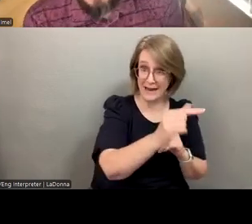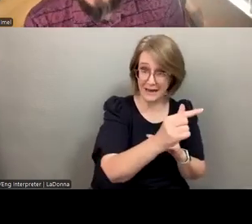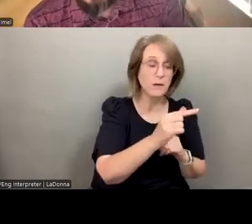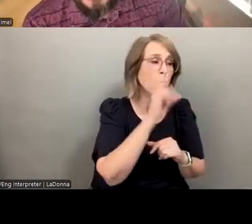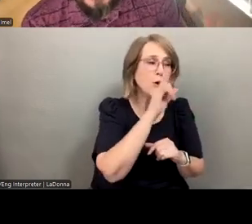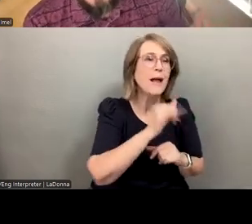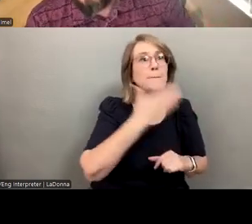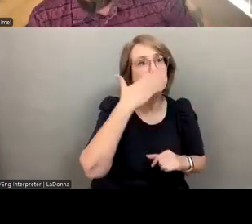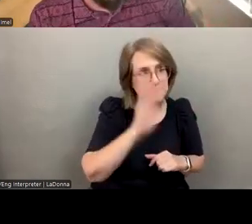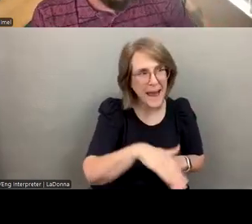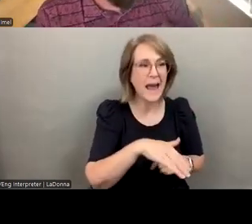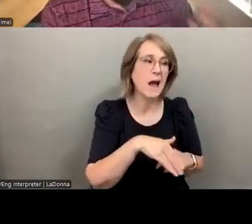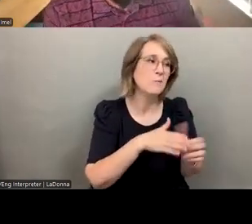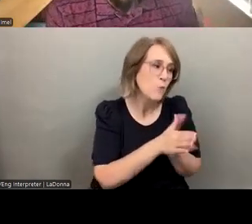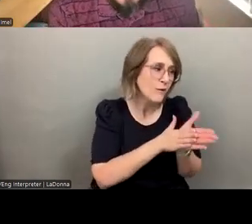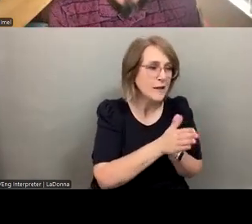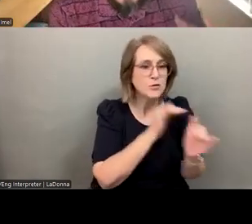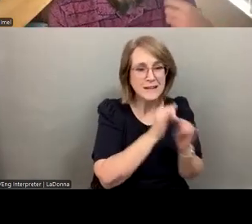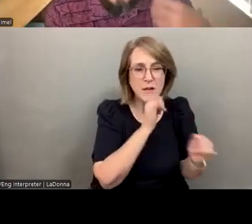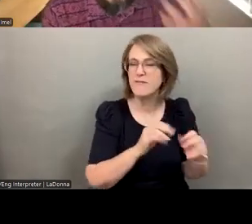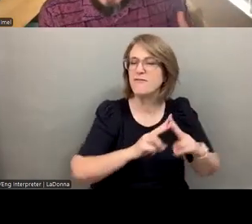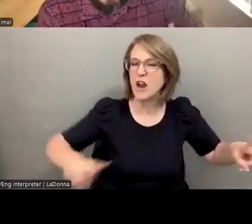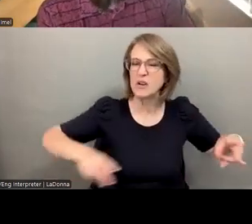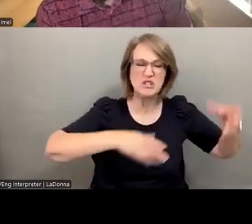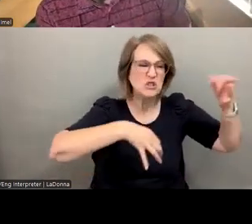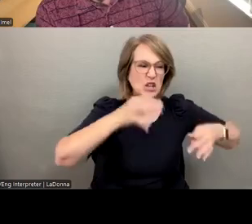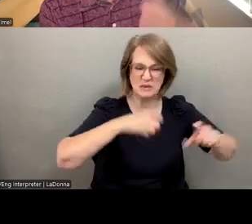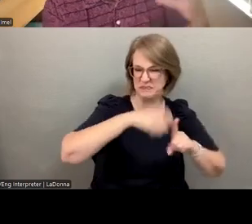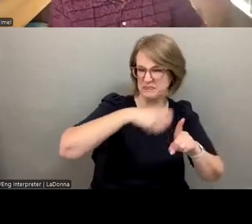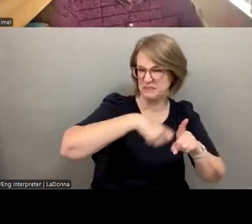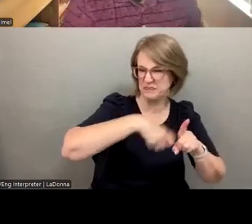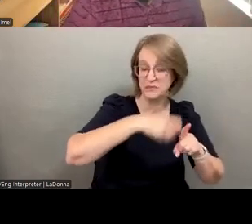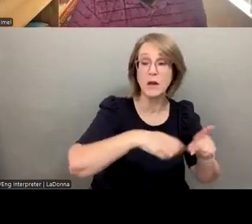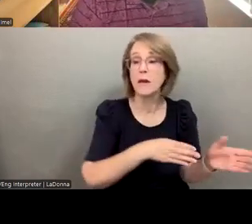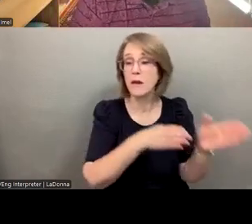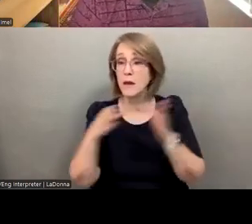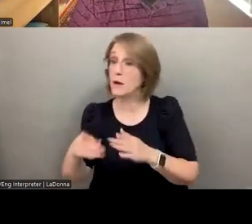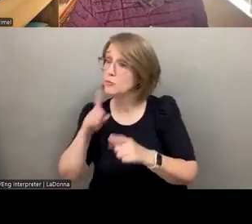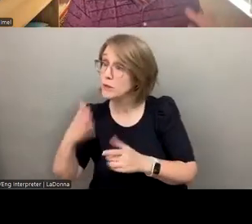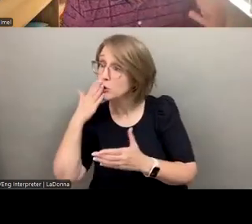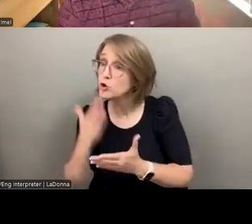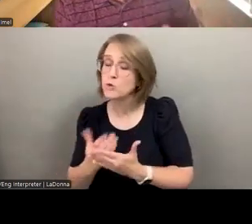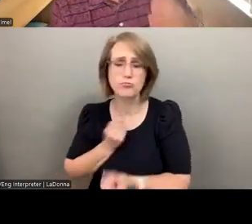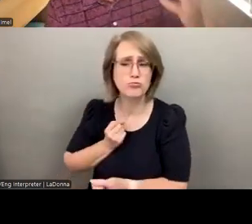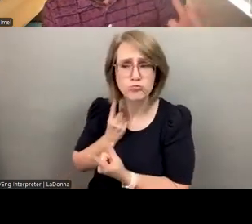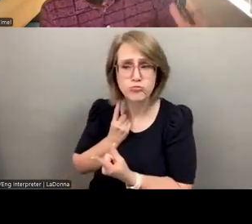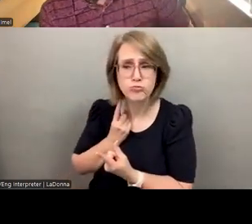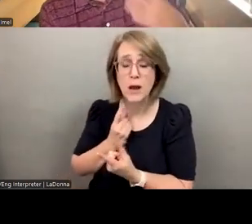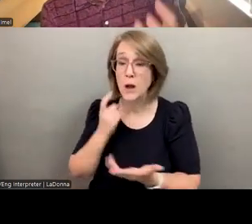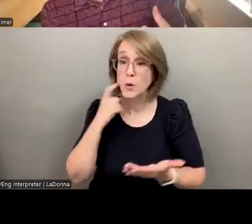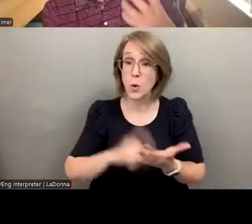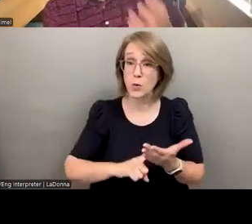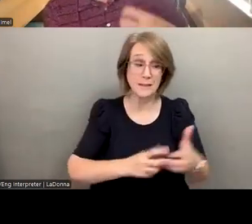really bad motivational interviewing, where someone was really judgmental and kind of picky, and then someone was really empathic, and you show that the